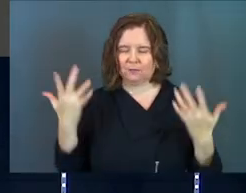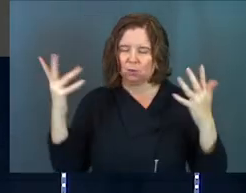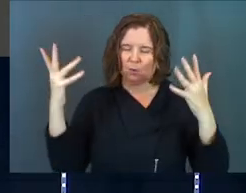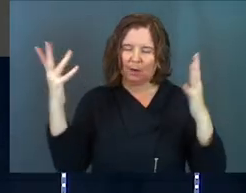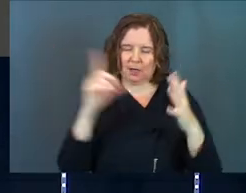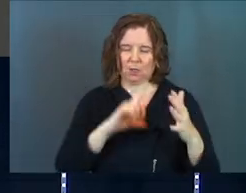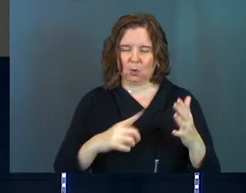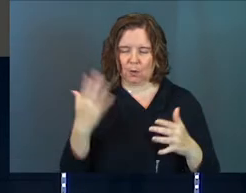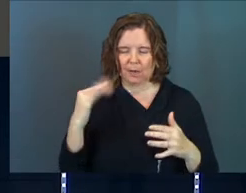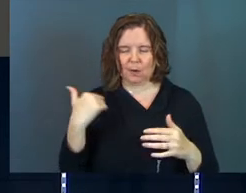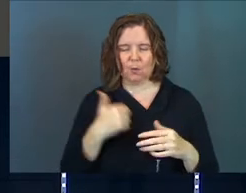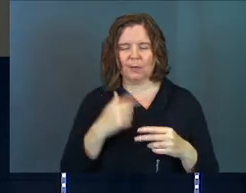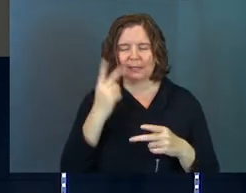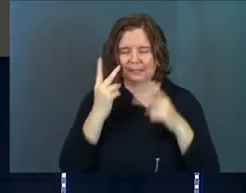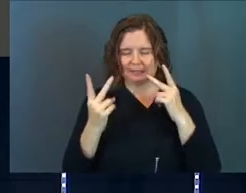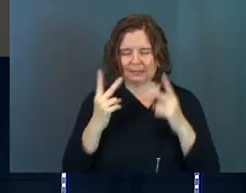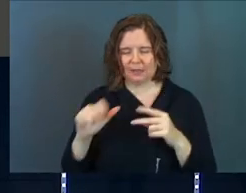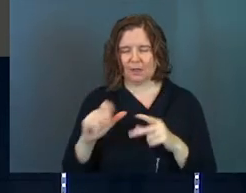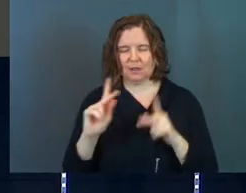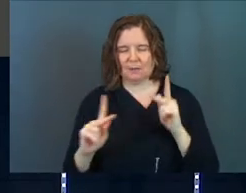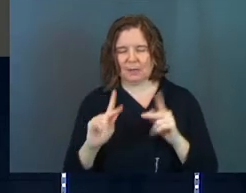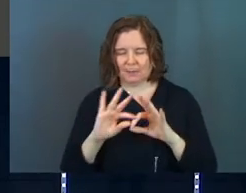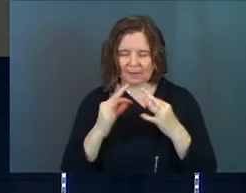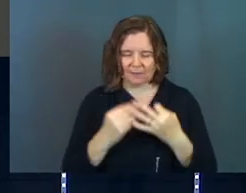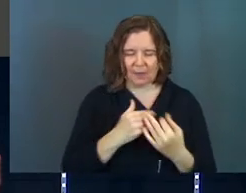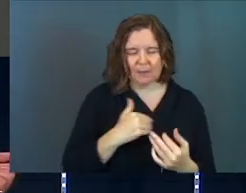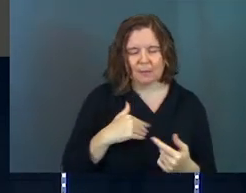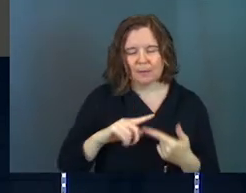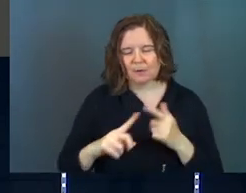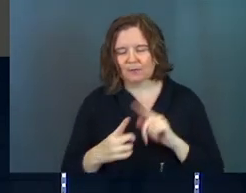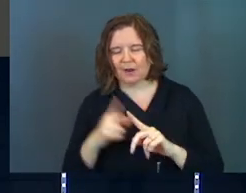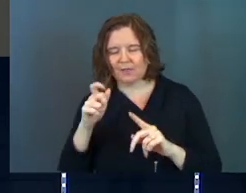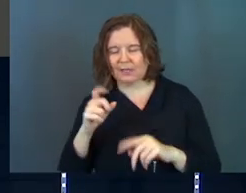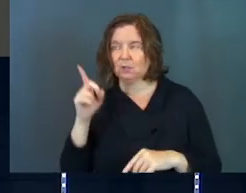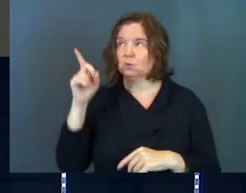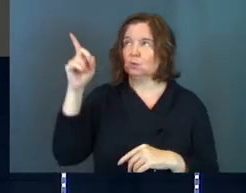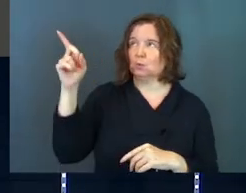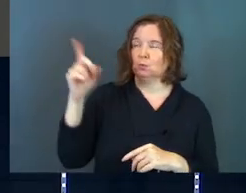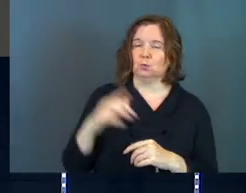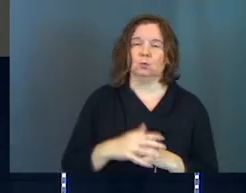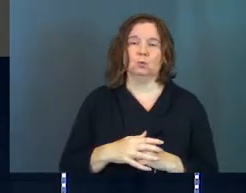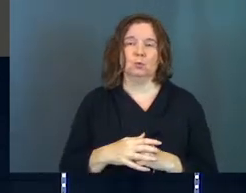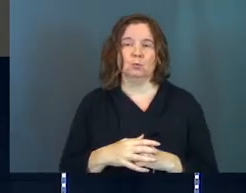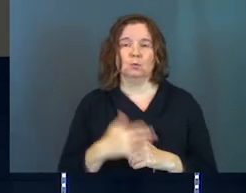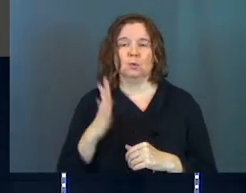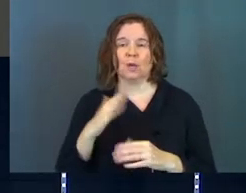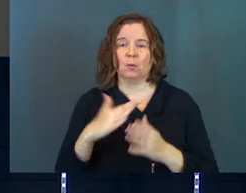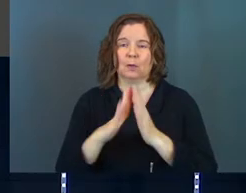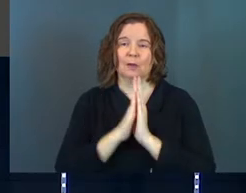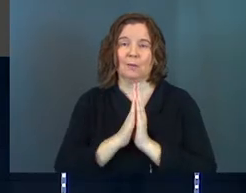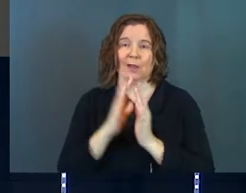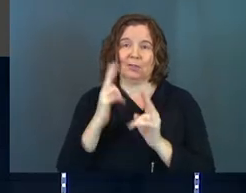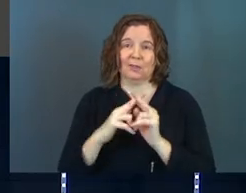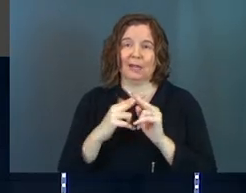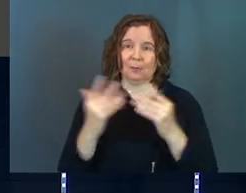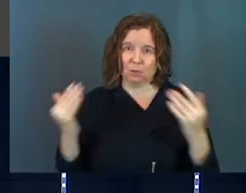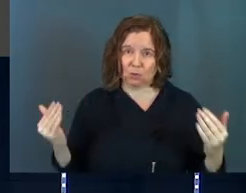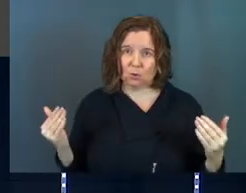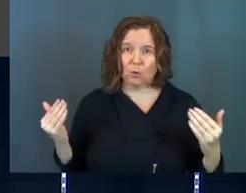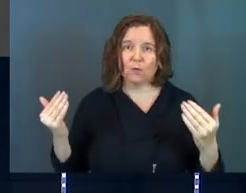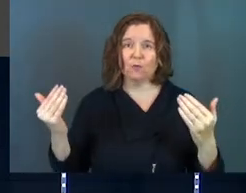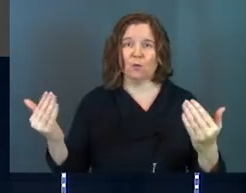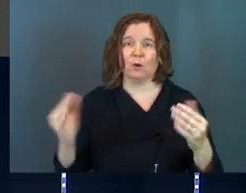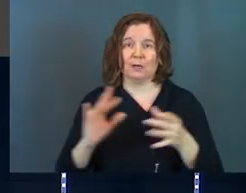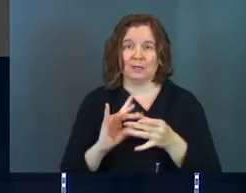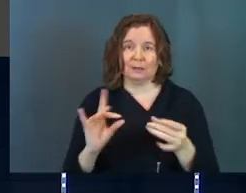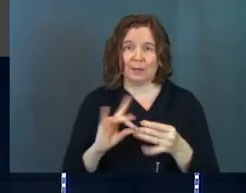already, Lord God. And we can see the other people, family members, friends that need you. And so, God, we pray that your name would go forth and